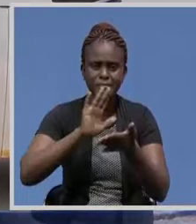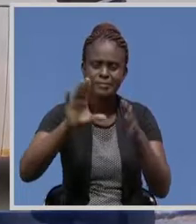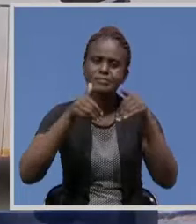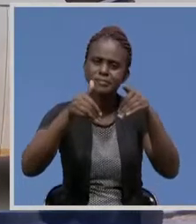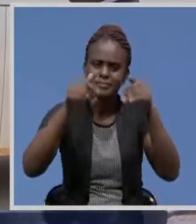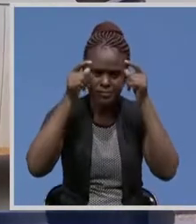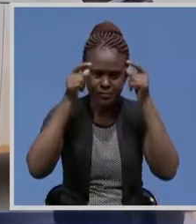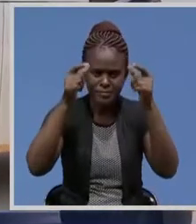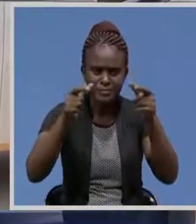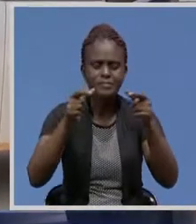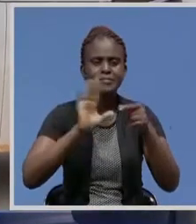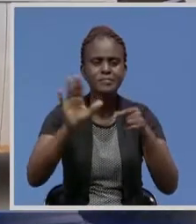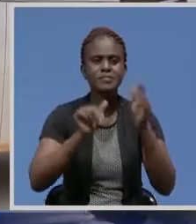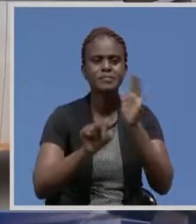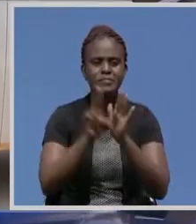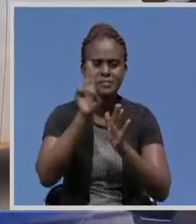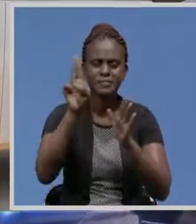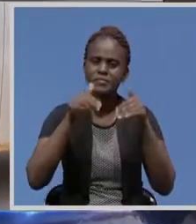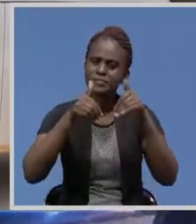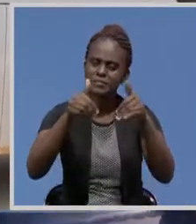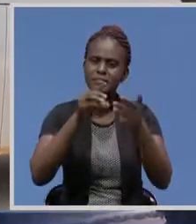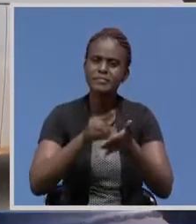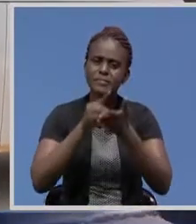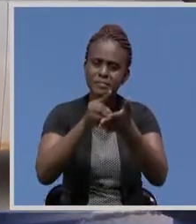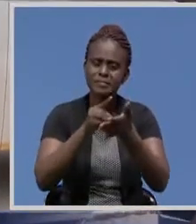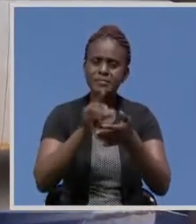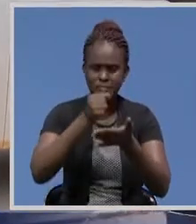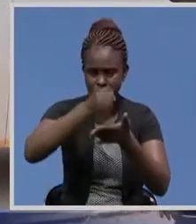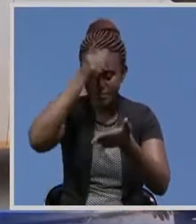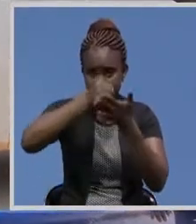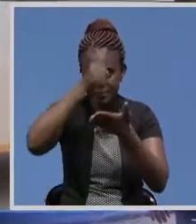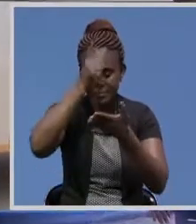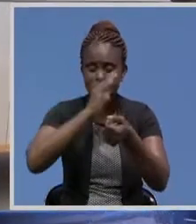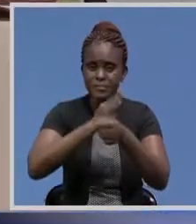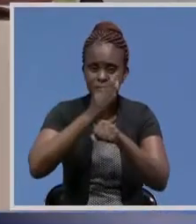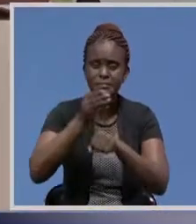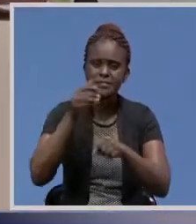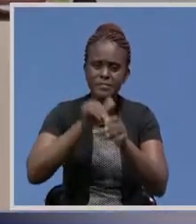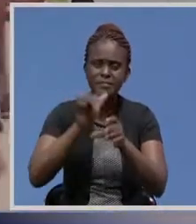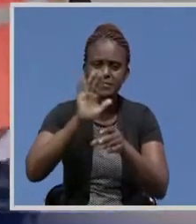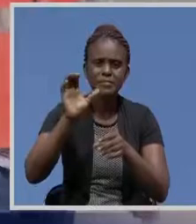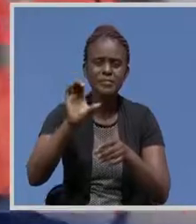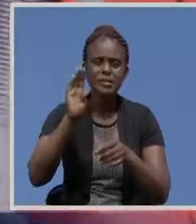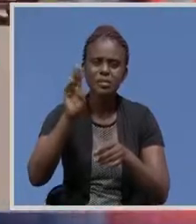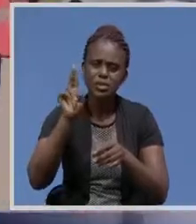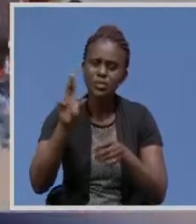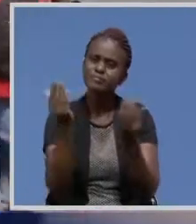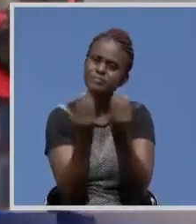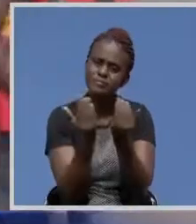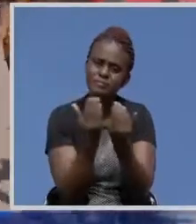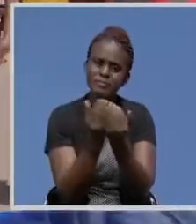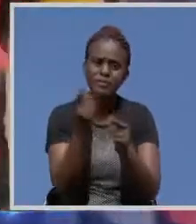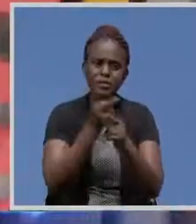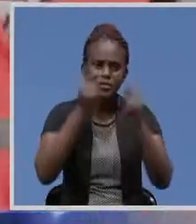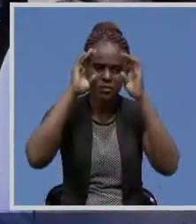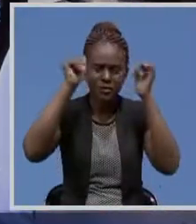bus to the institution. The bus has been donated to students at the Jambo Drive campus after they requested for it from the